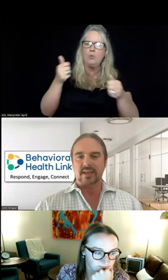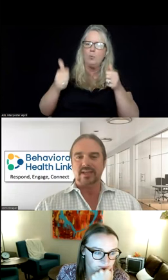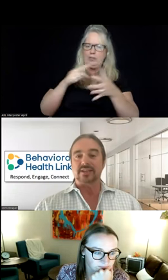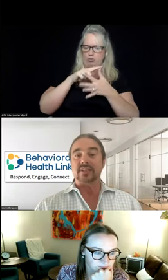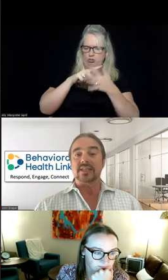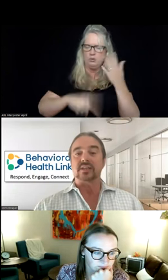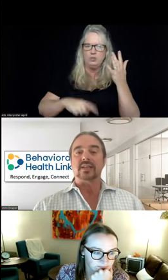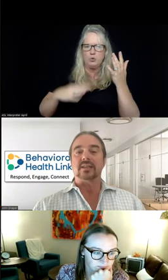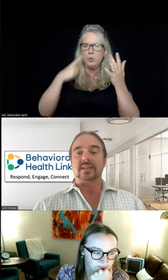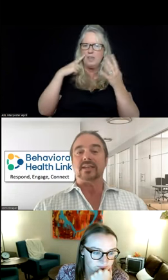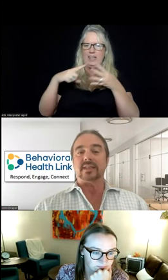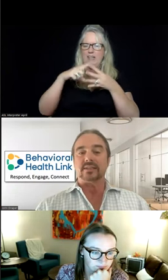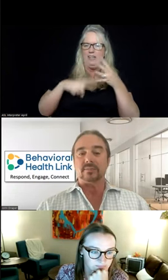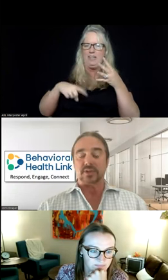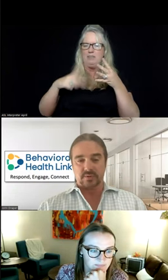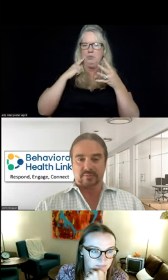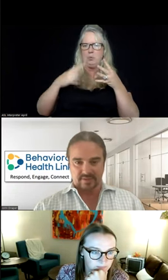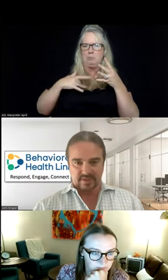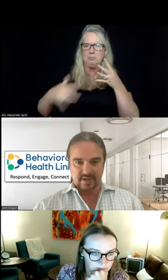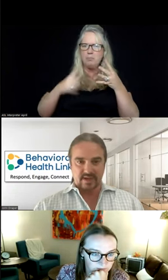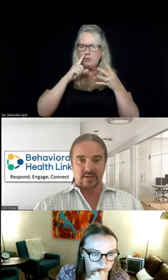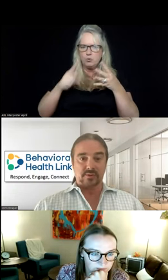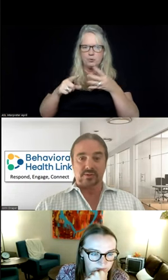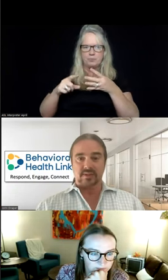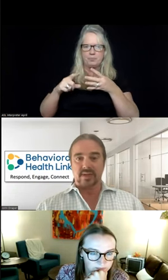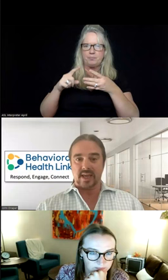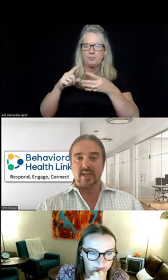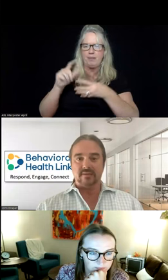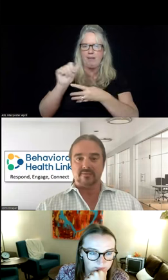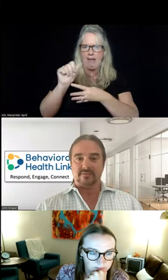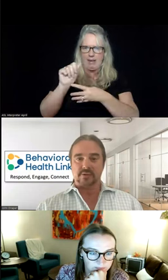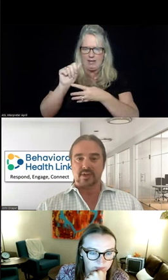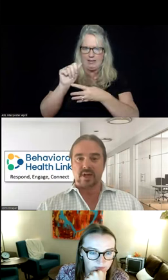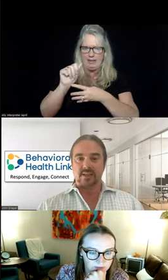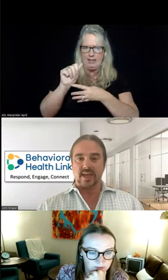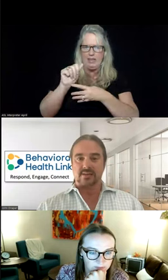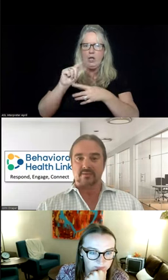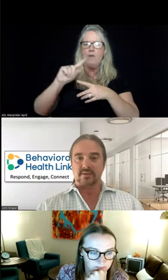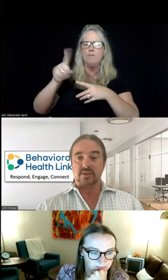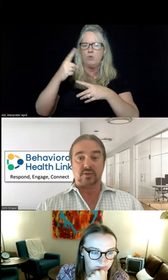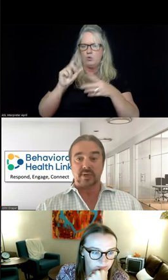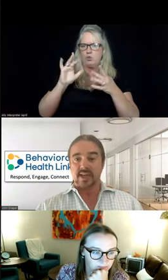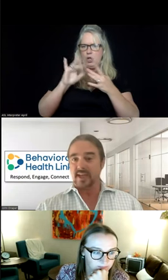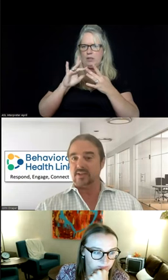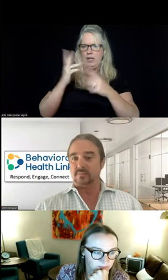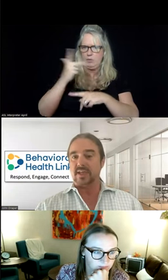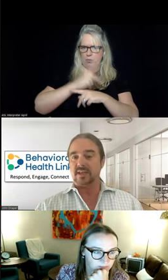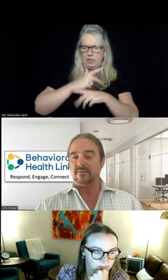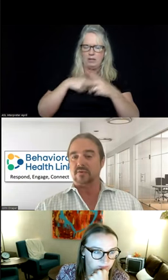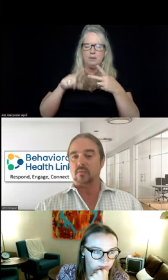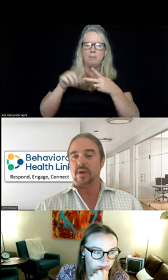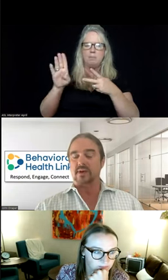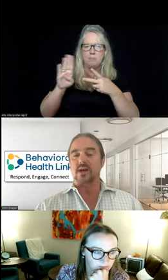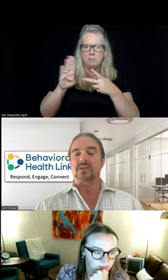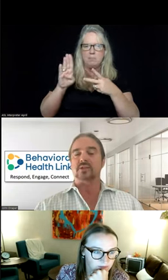you think is least likely to be true? There's A, first contact is three days. B,